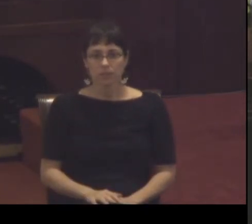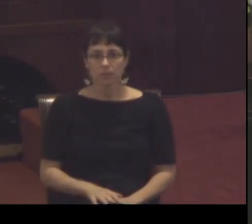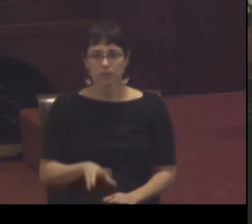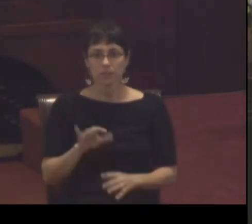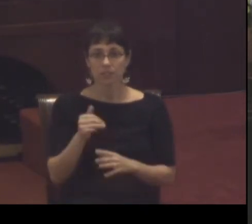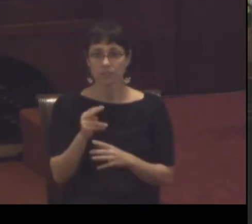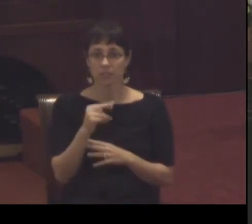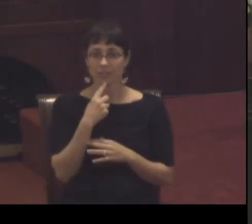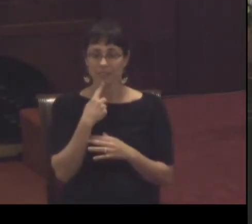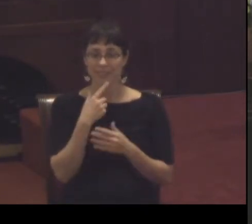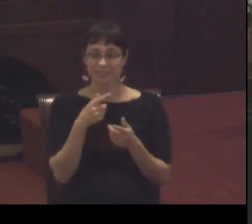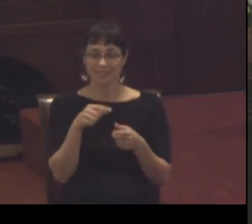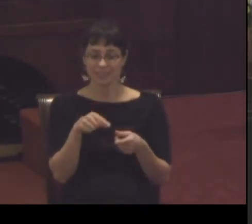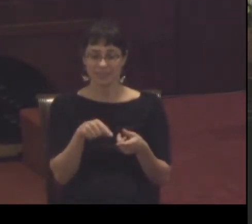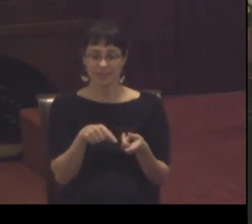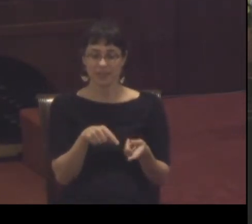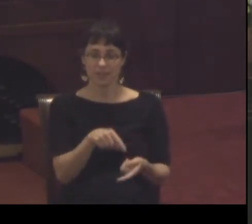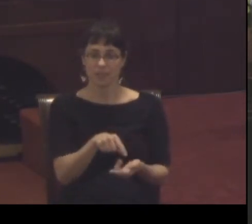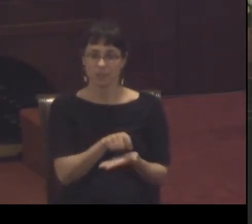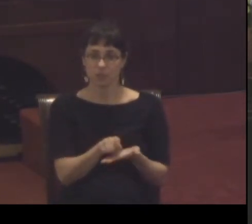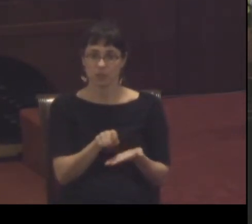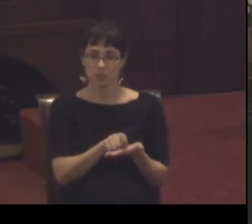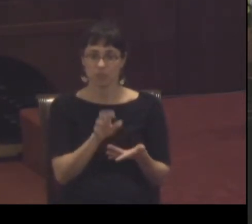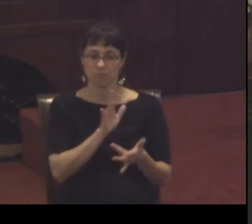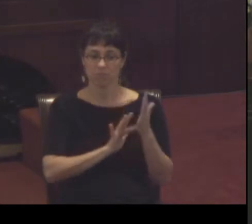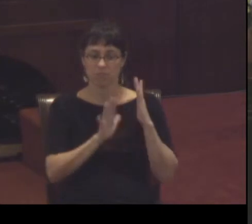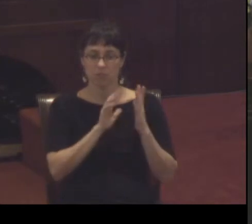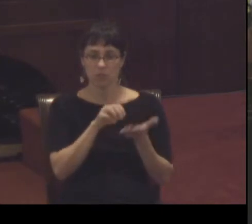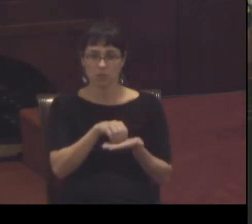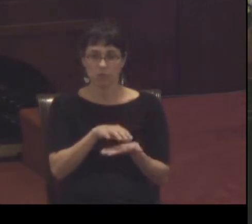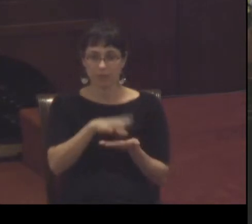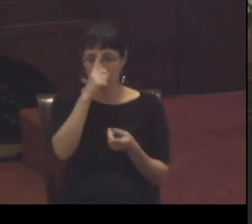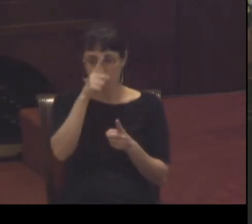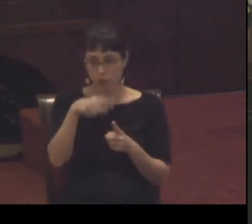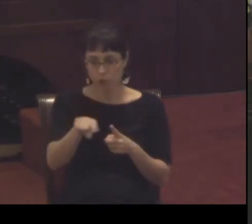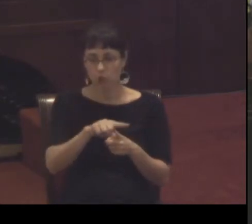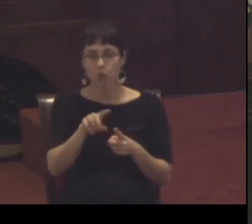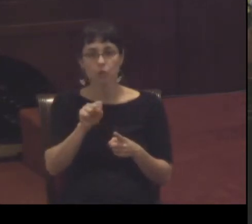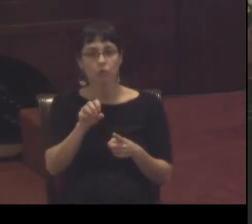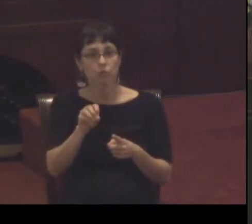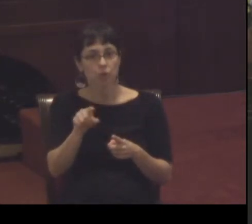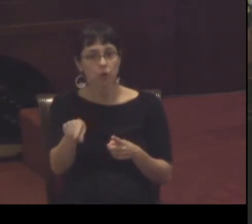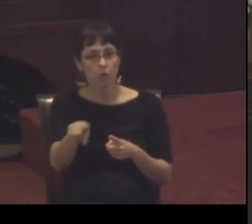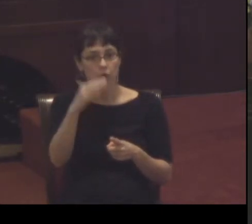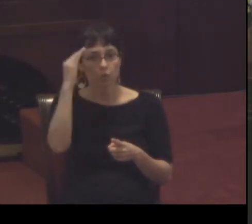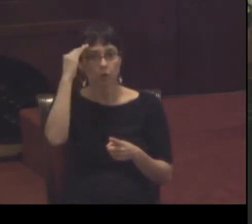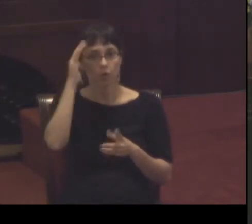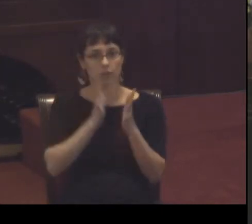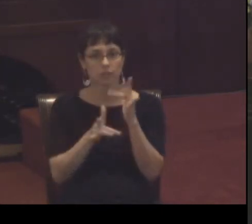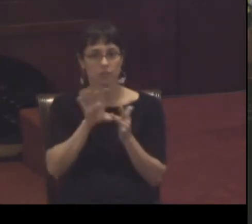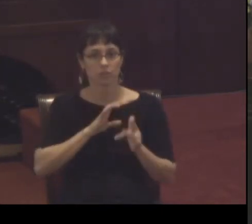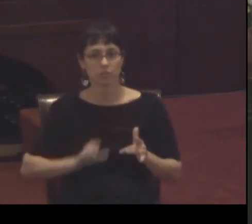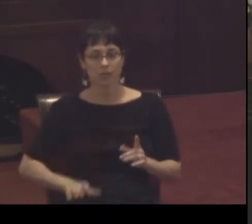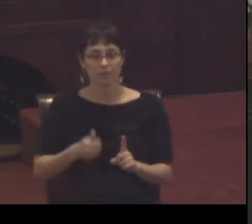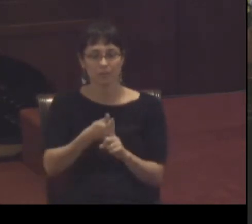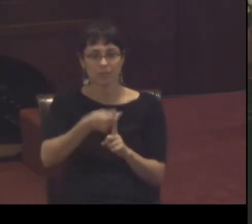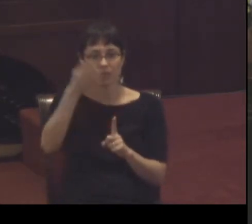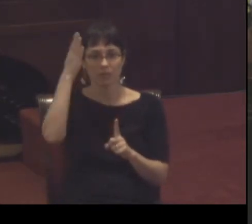written to you that you may believe that Jesus Christ is the son of God and believing that you might have life in his name